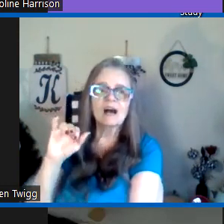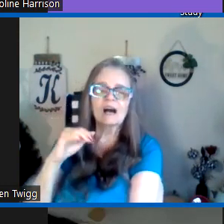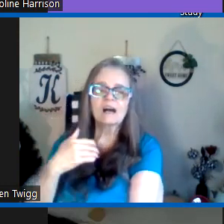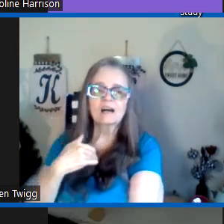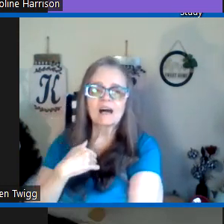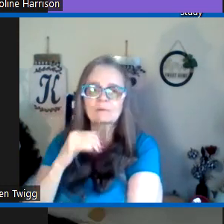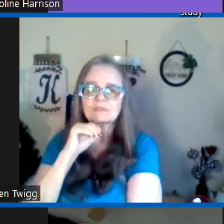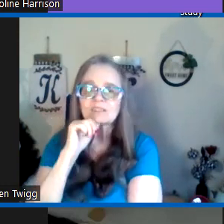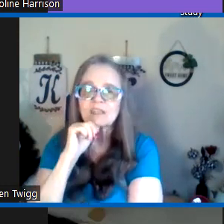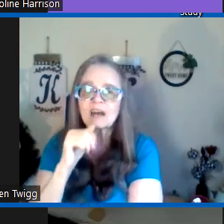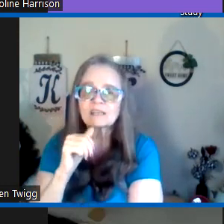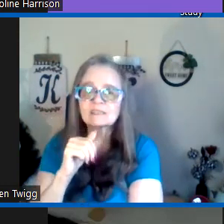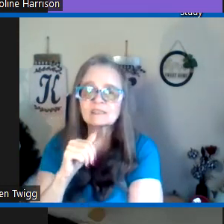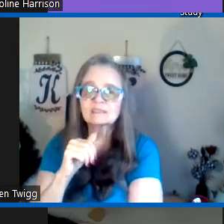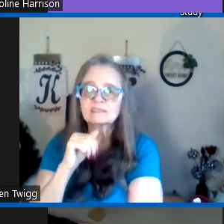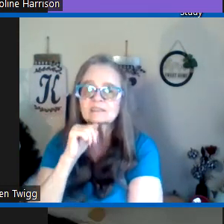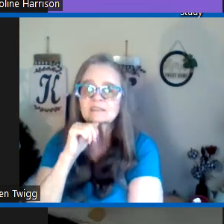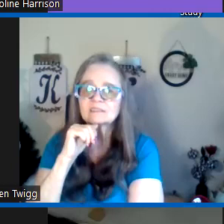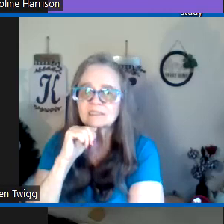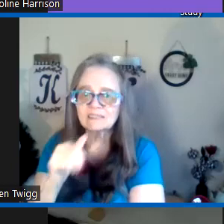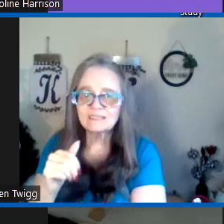I was not